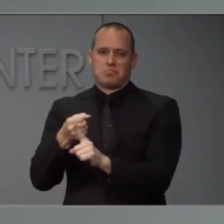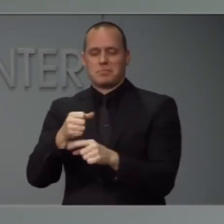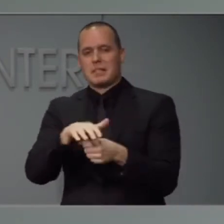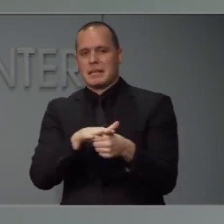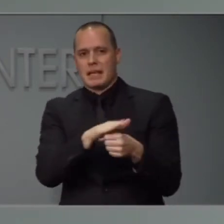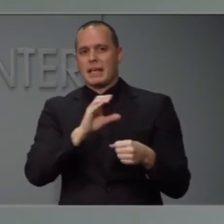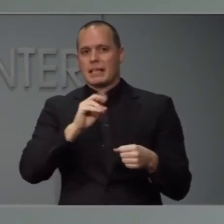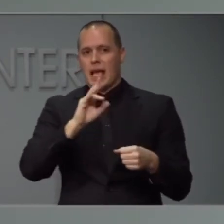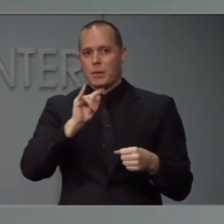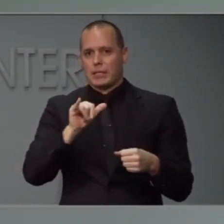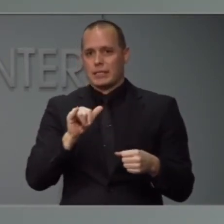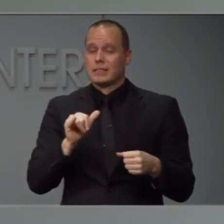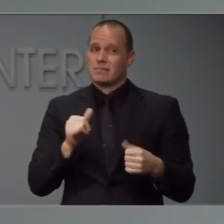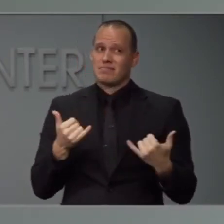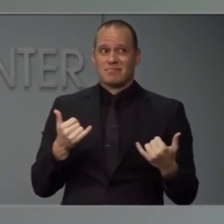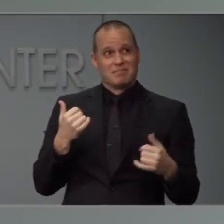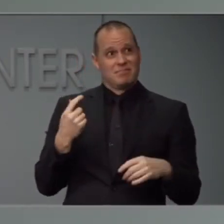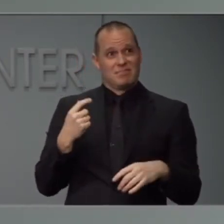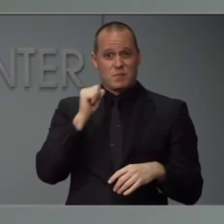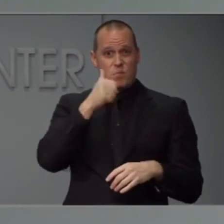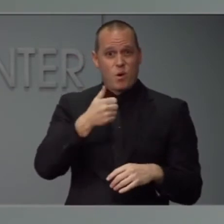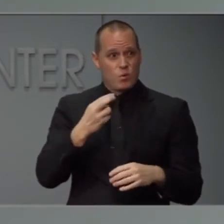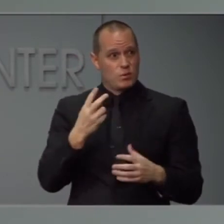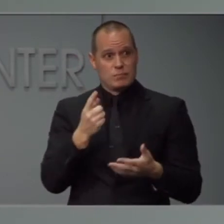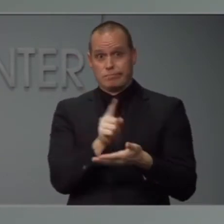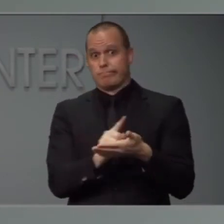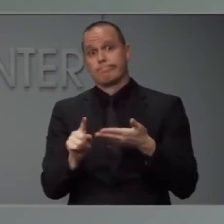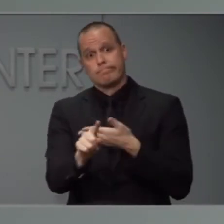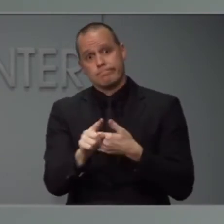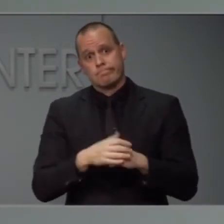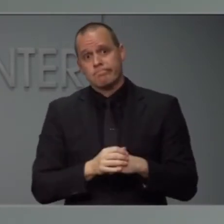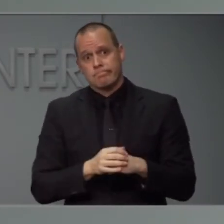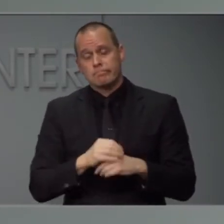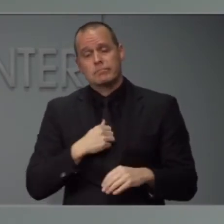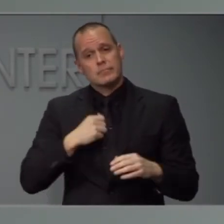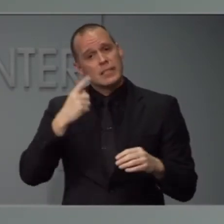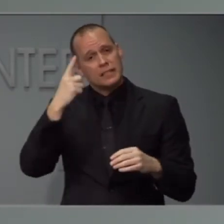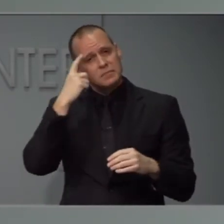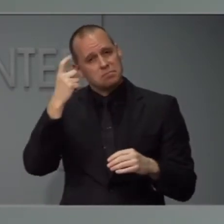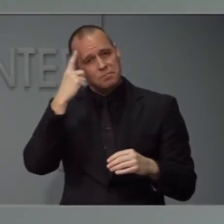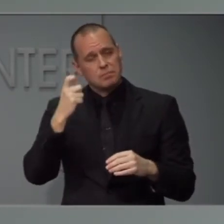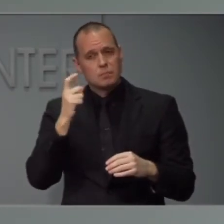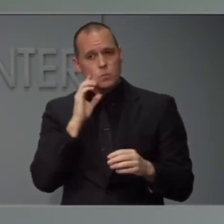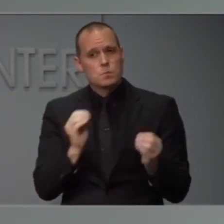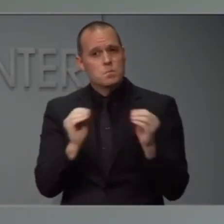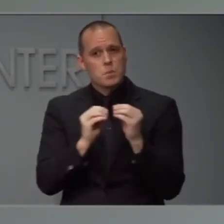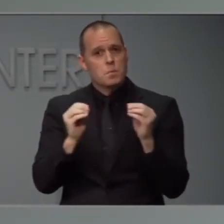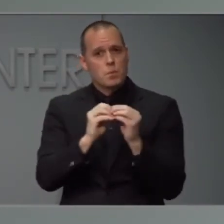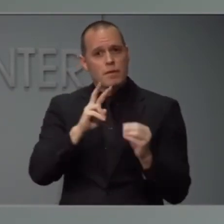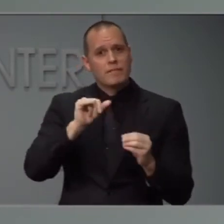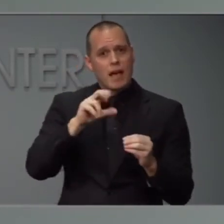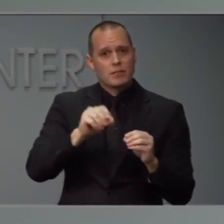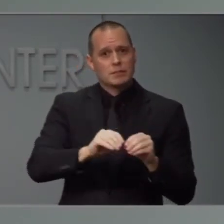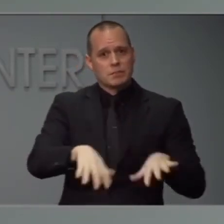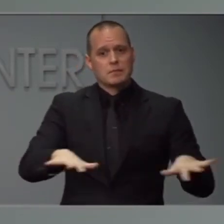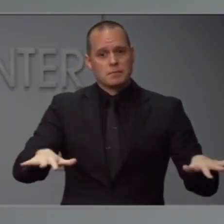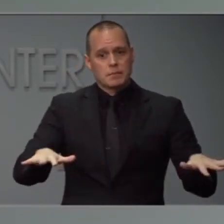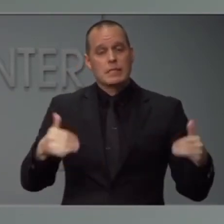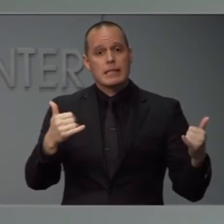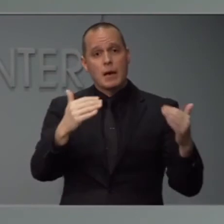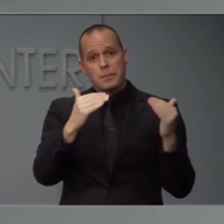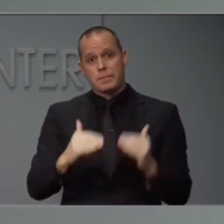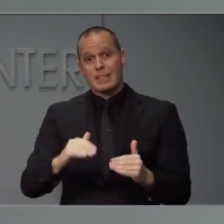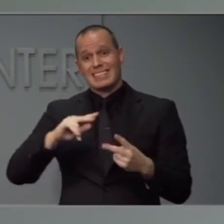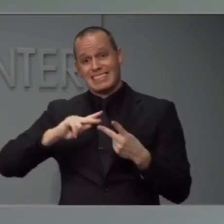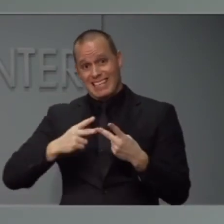the week. So we do expect to see more and more virus. I want to address the second part of your question about, well,